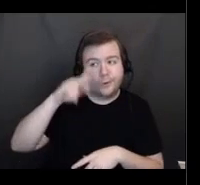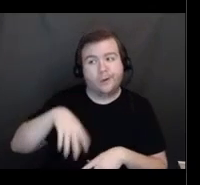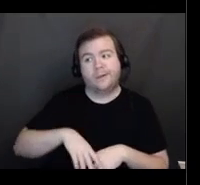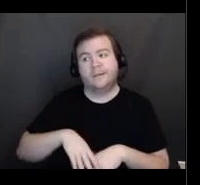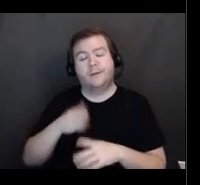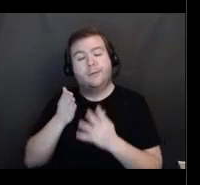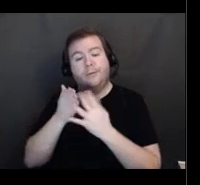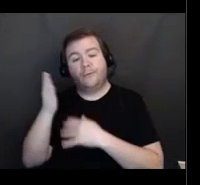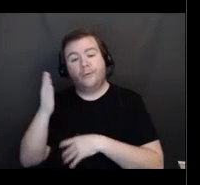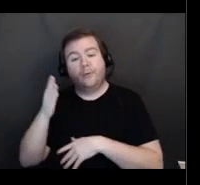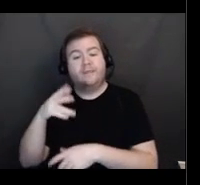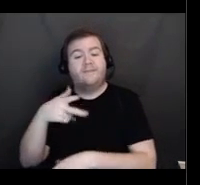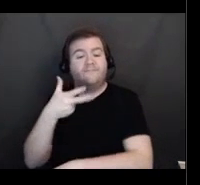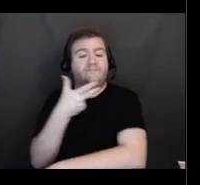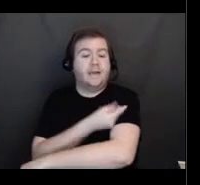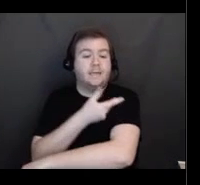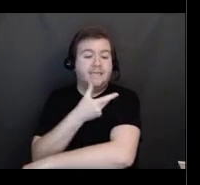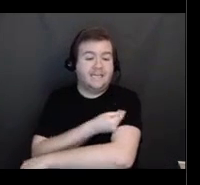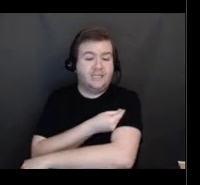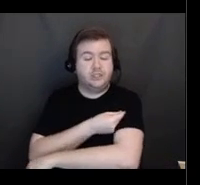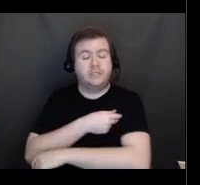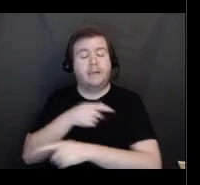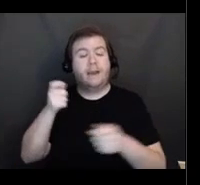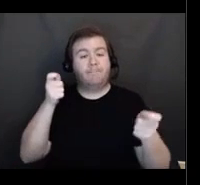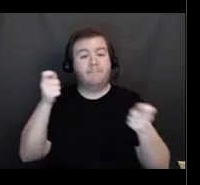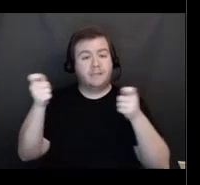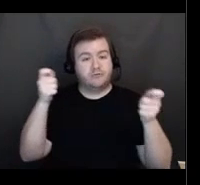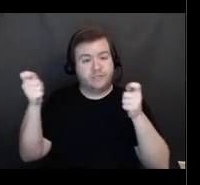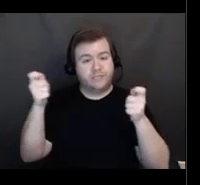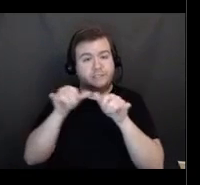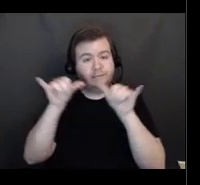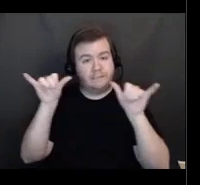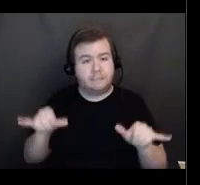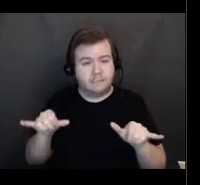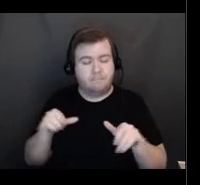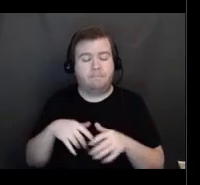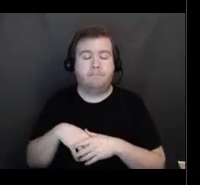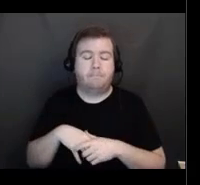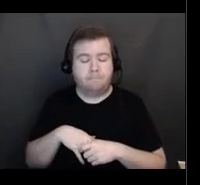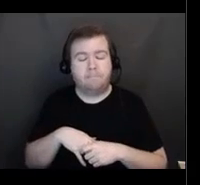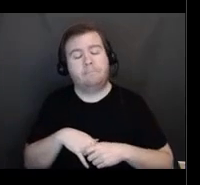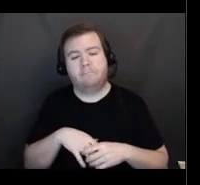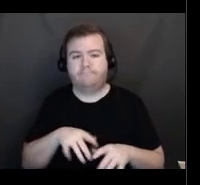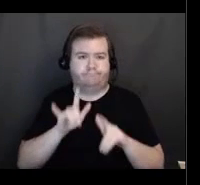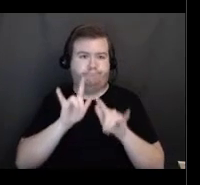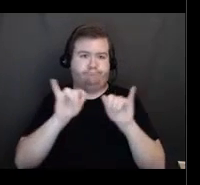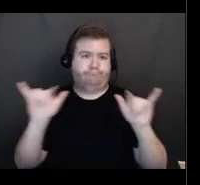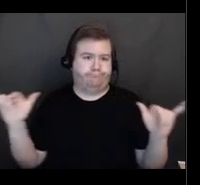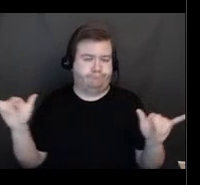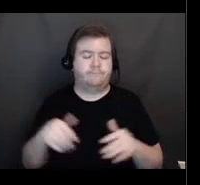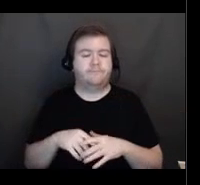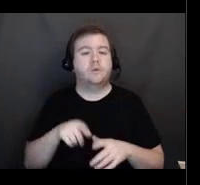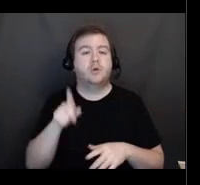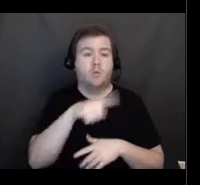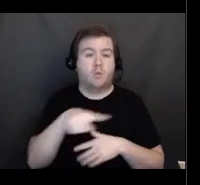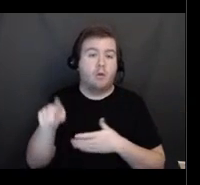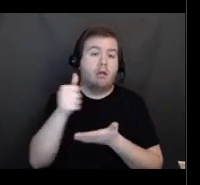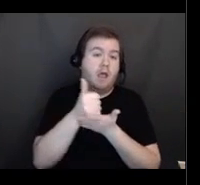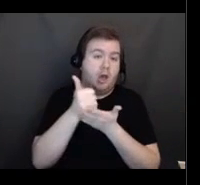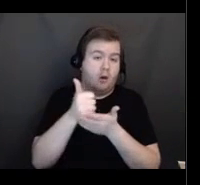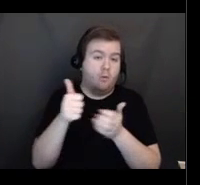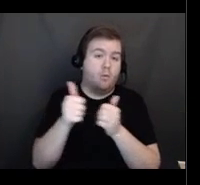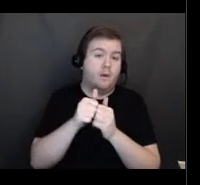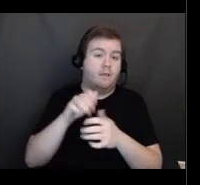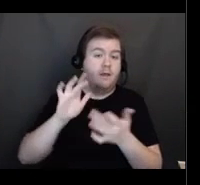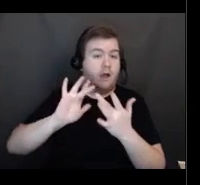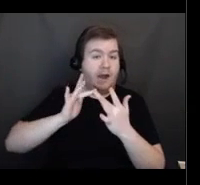Management System or VAMS. You may find yourself helping folks with completing online scheduling or